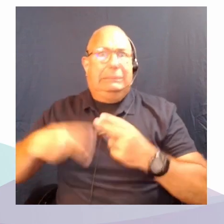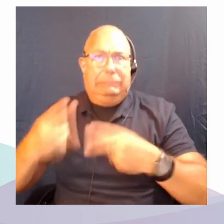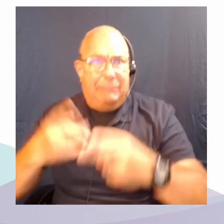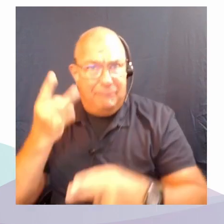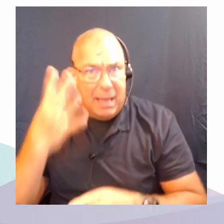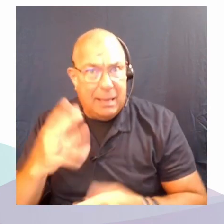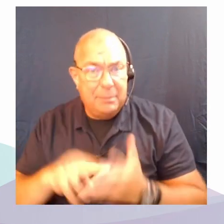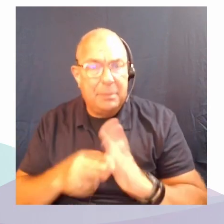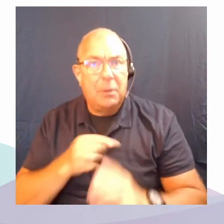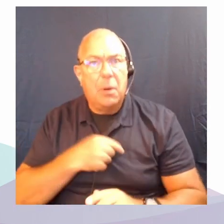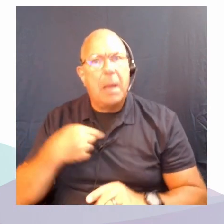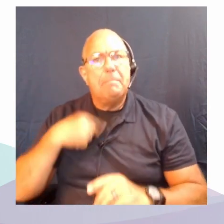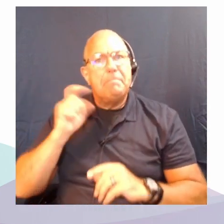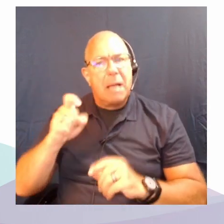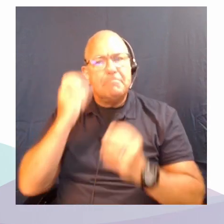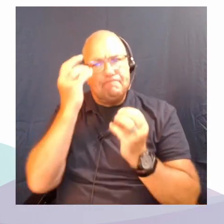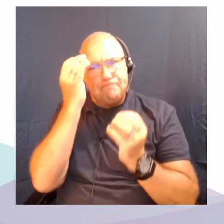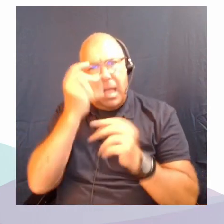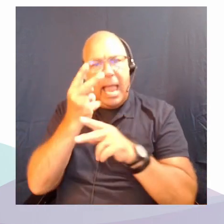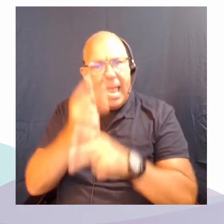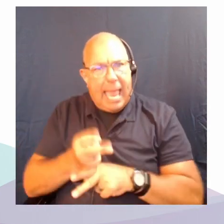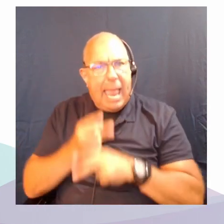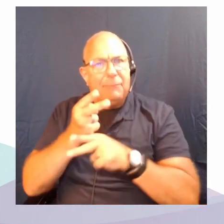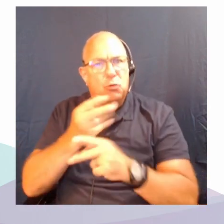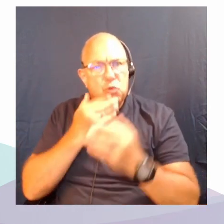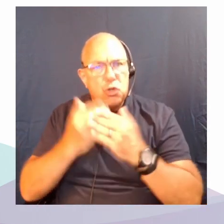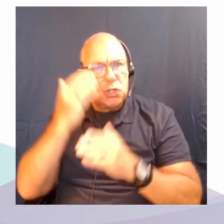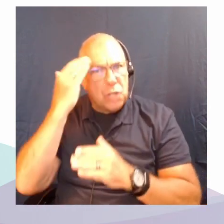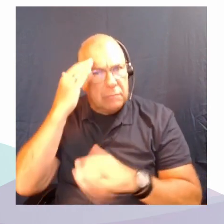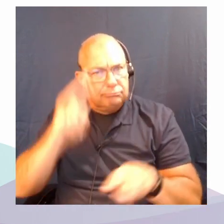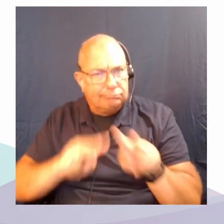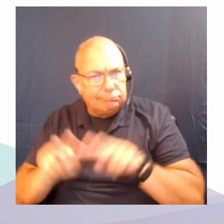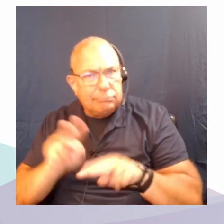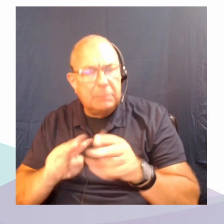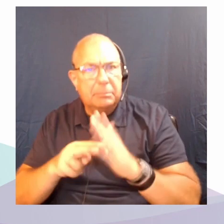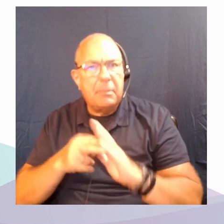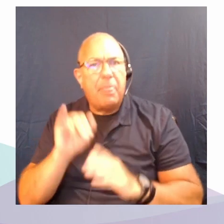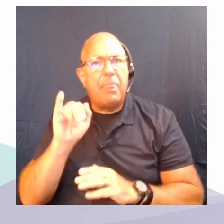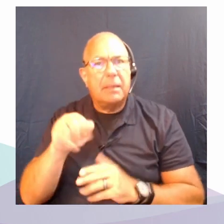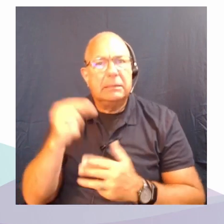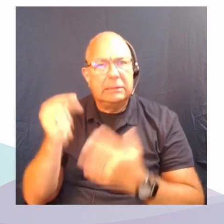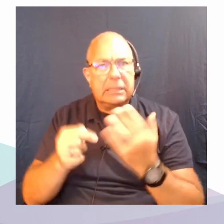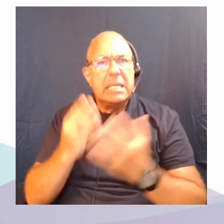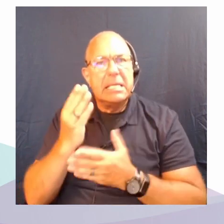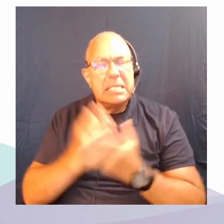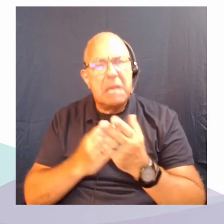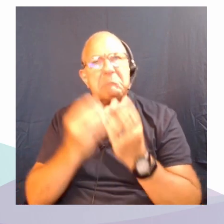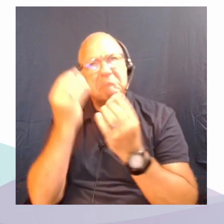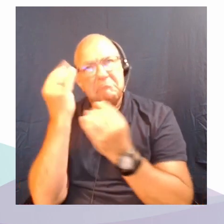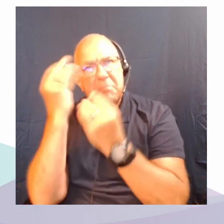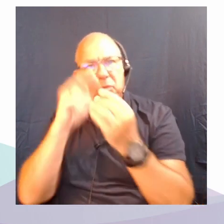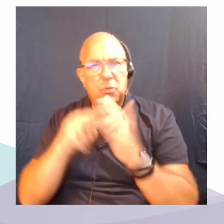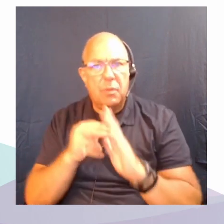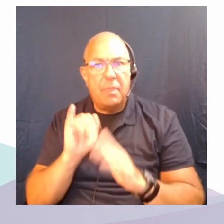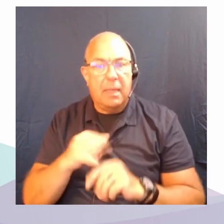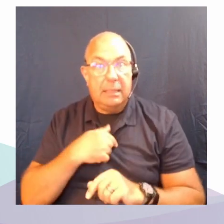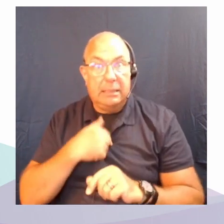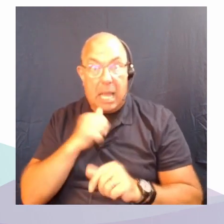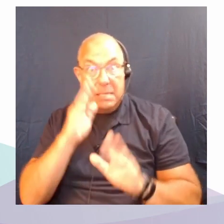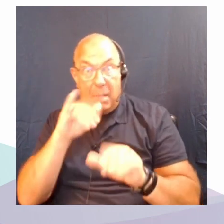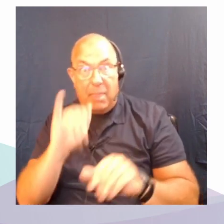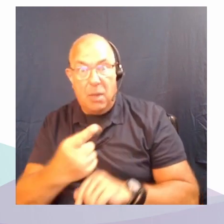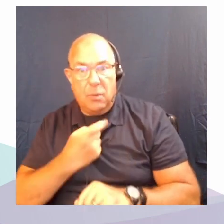and thoughtfully so I guess those are just some quick reflections to a question I wasn't anticipating because we don't have a magic